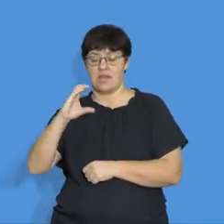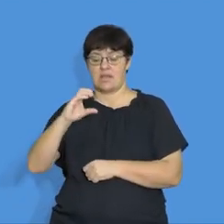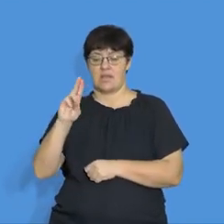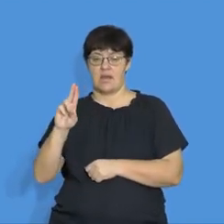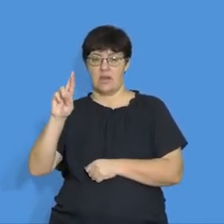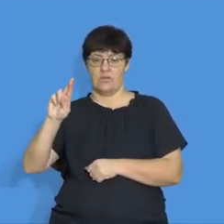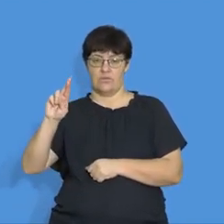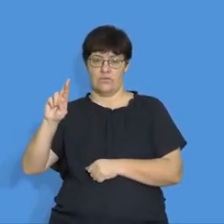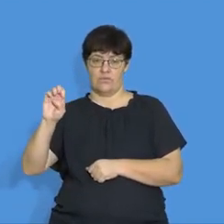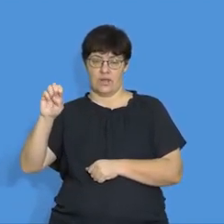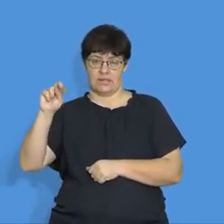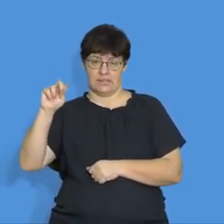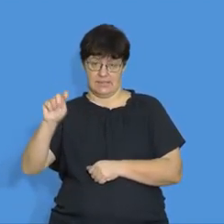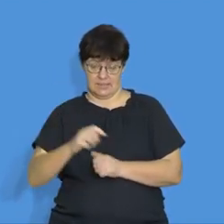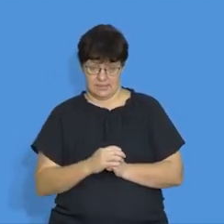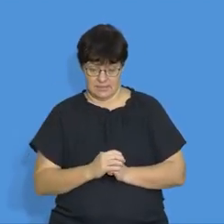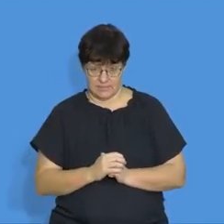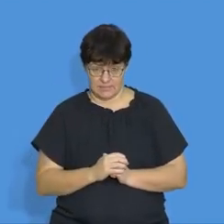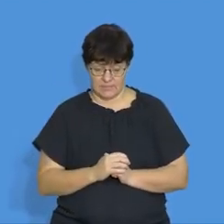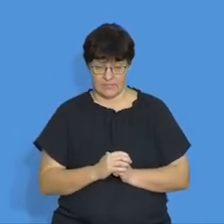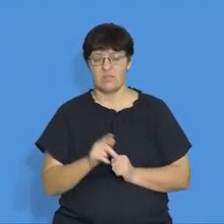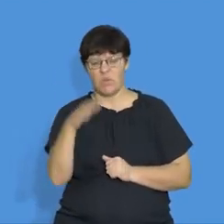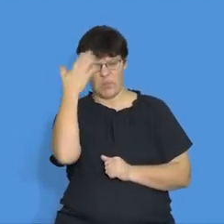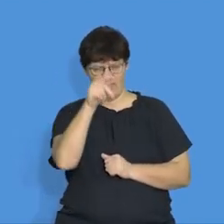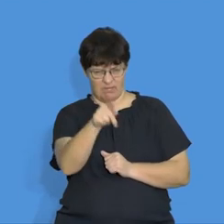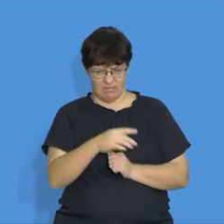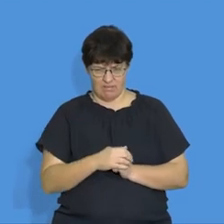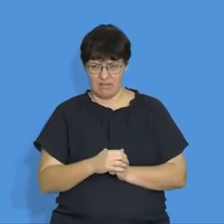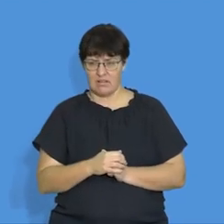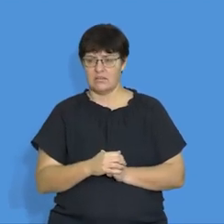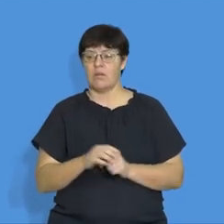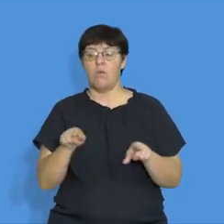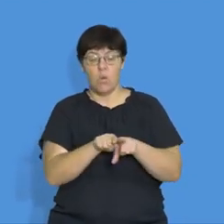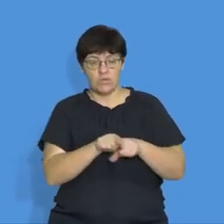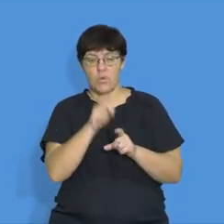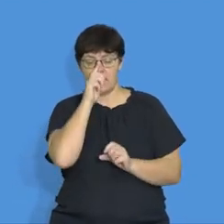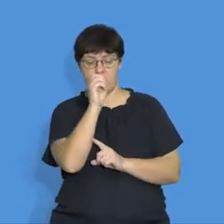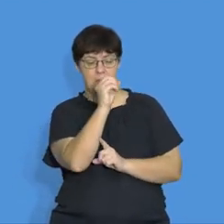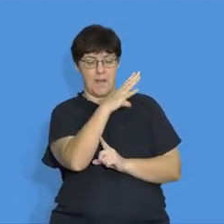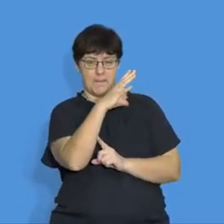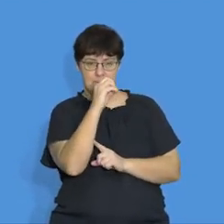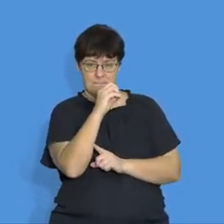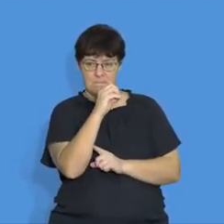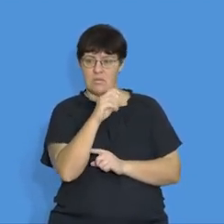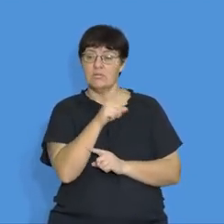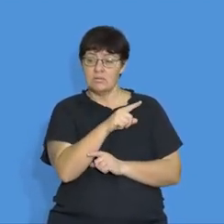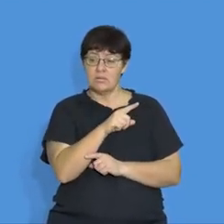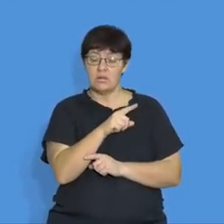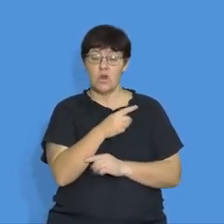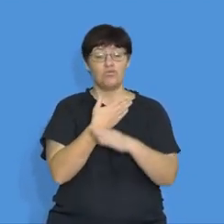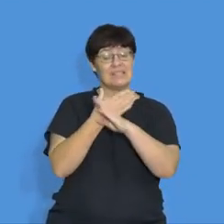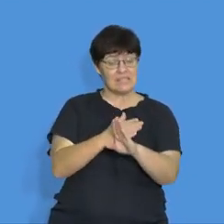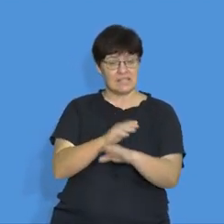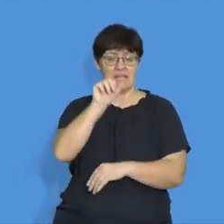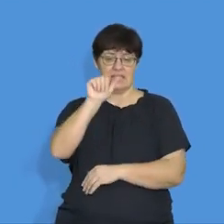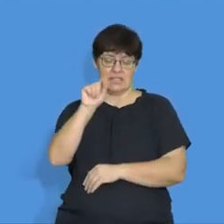right? So these are some of the things that we already know. And what else? We'll also need a light bulb with a 6-ohm resistor. So